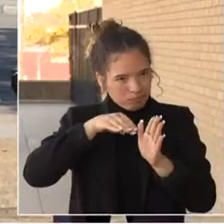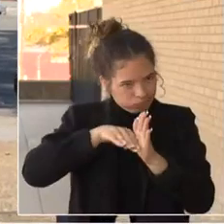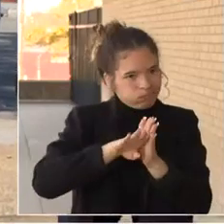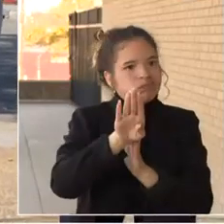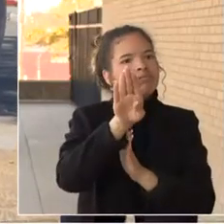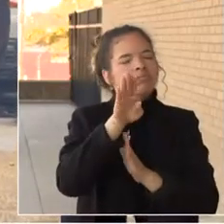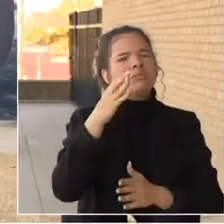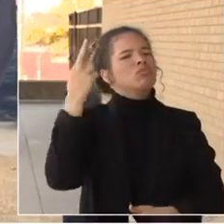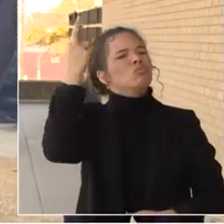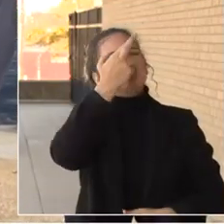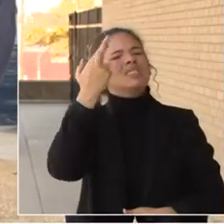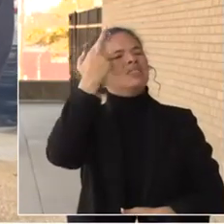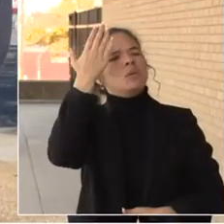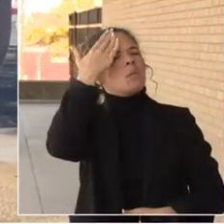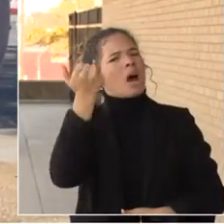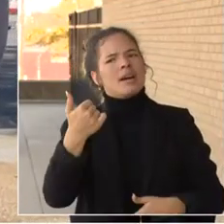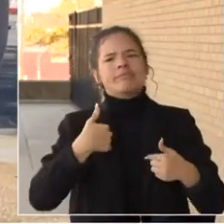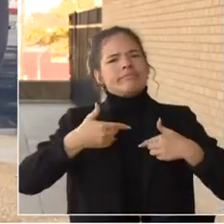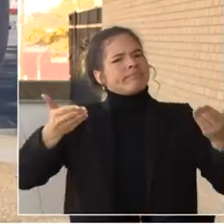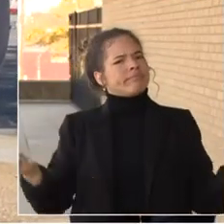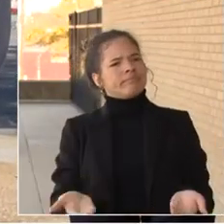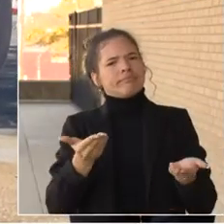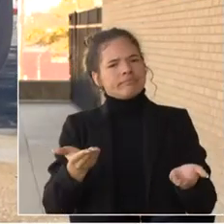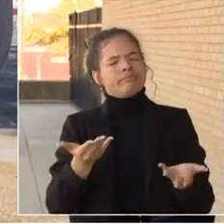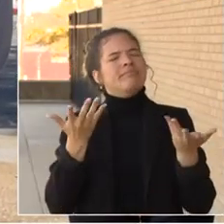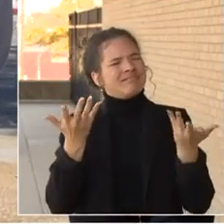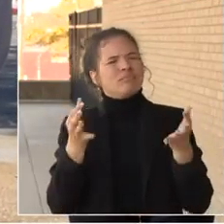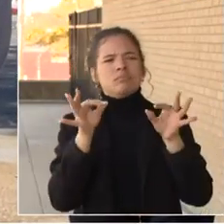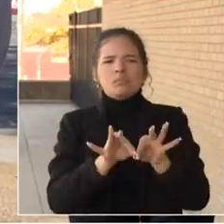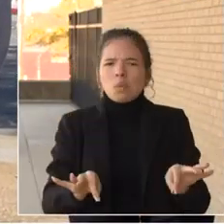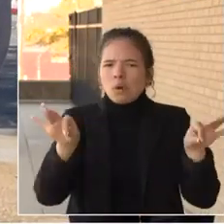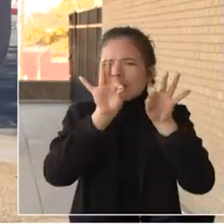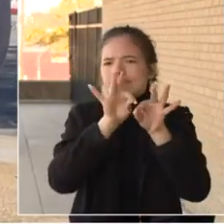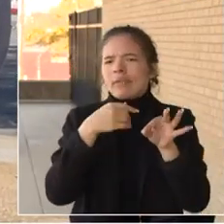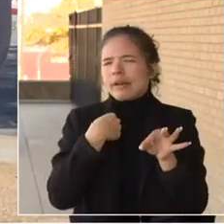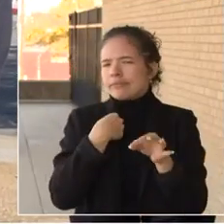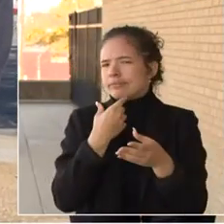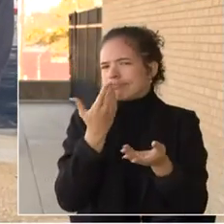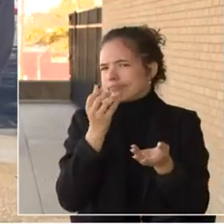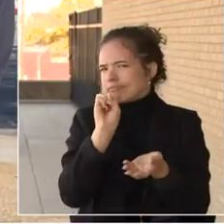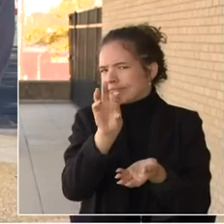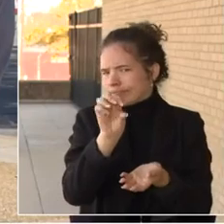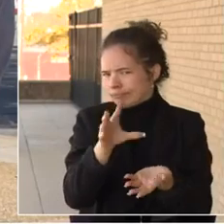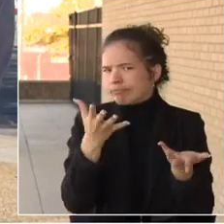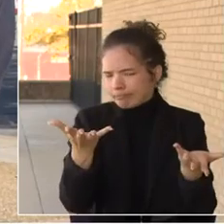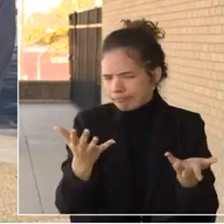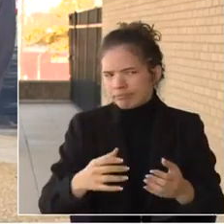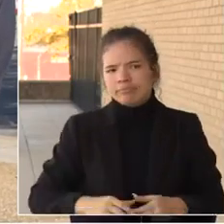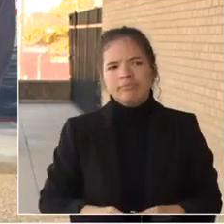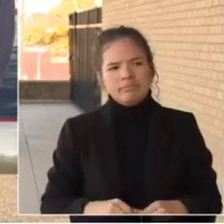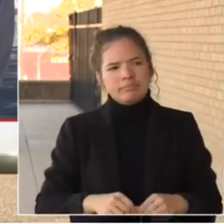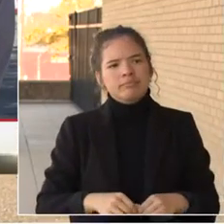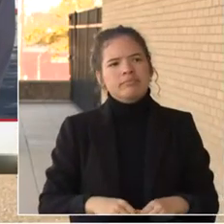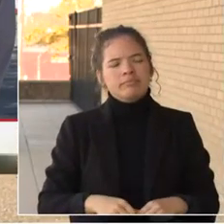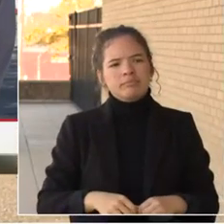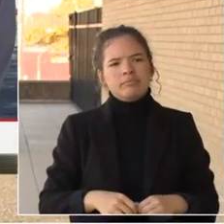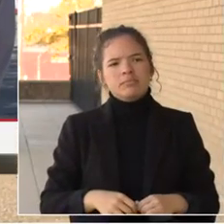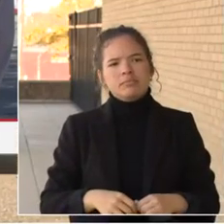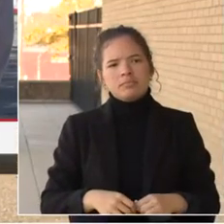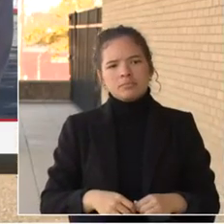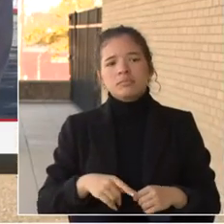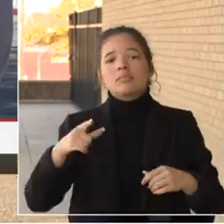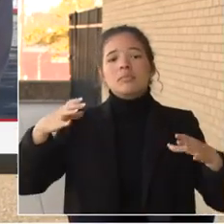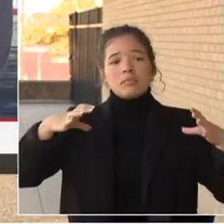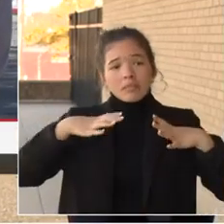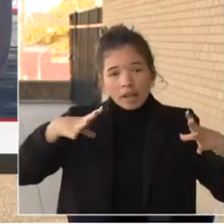tips that we want people to be mindful of as they go about their holiday shopping and visiting with